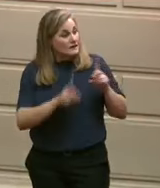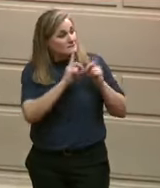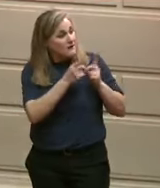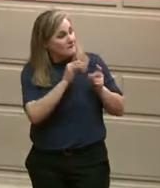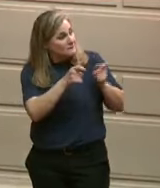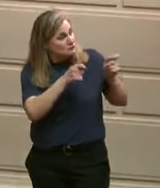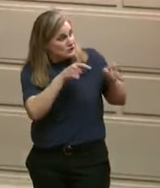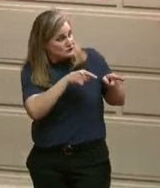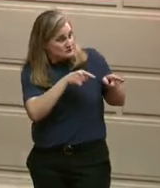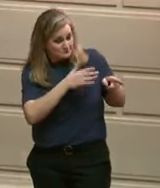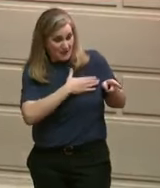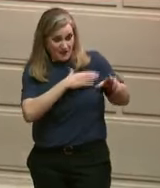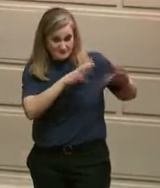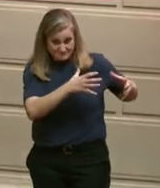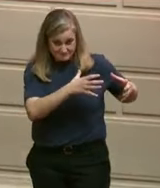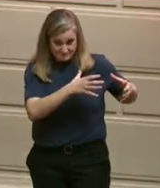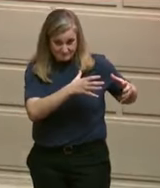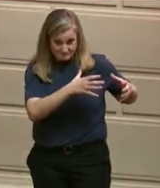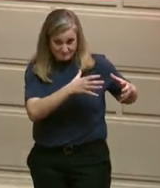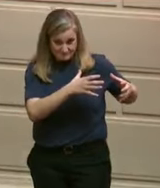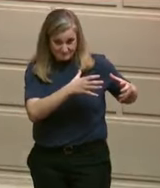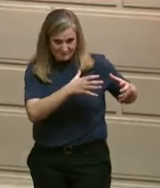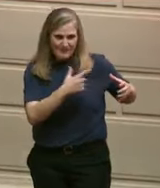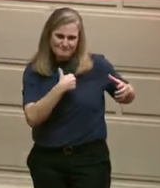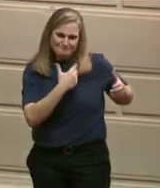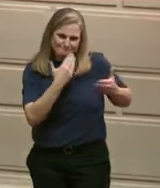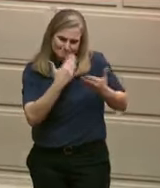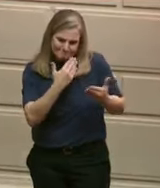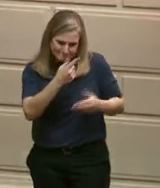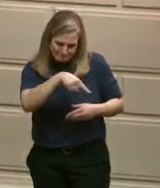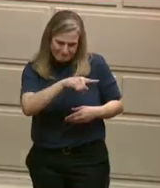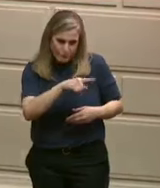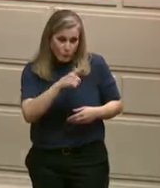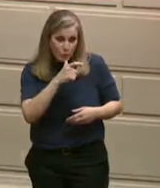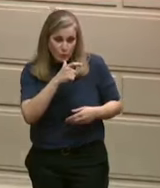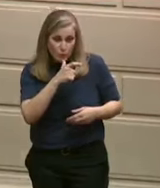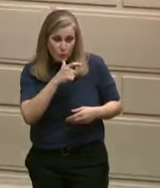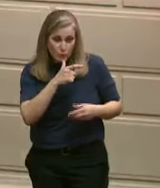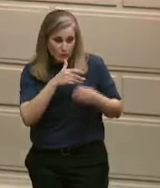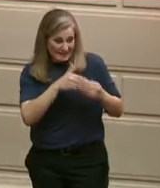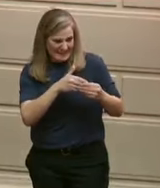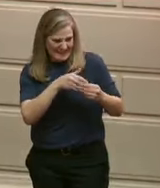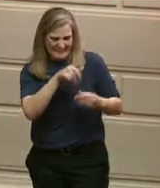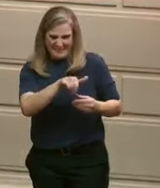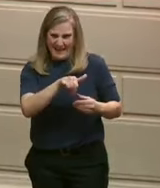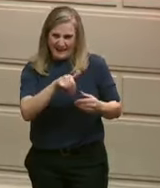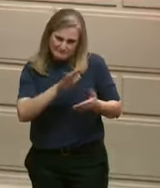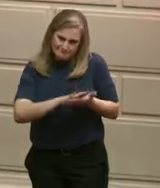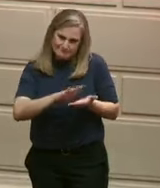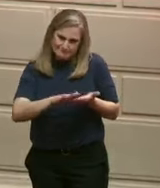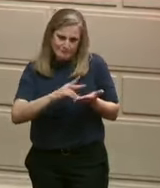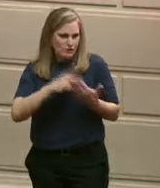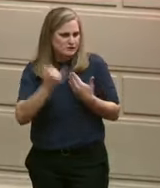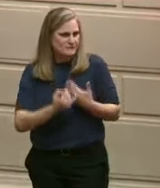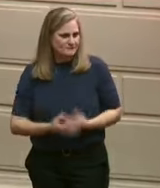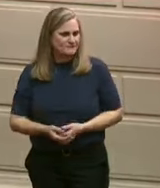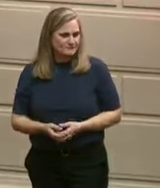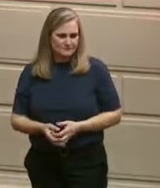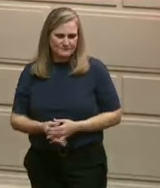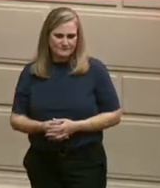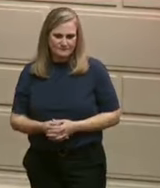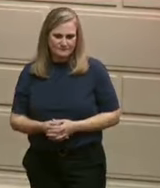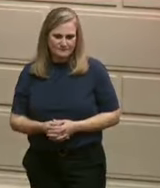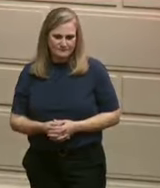Capital Asset Management and Maintenance for leading the charge on this effort. They're joined in the gallery tonight